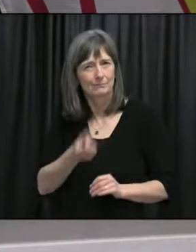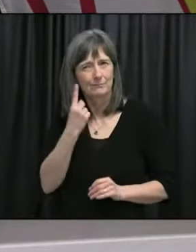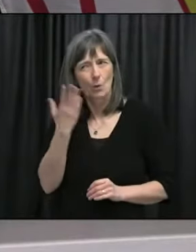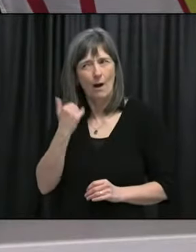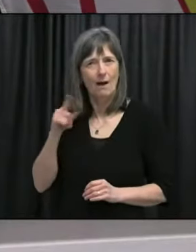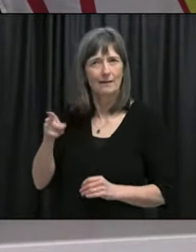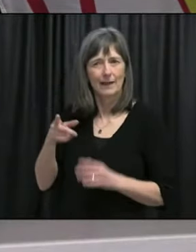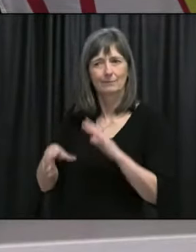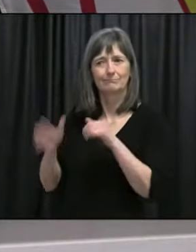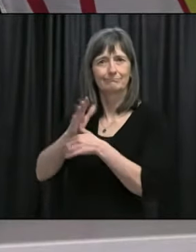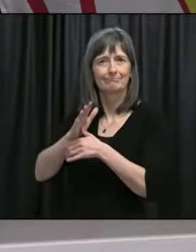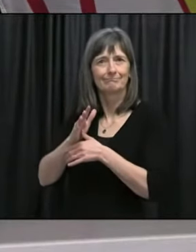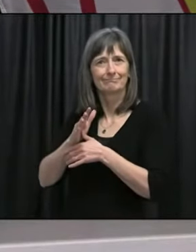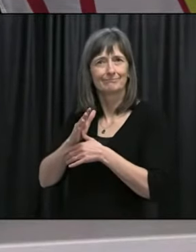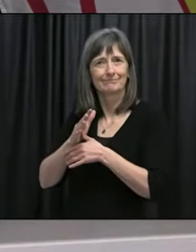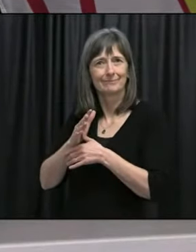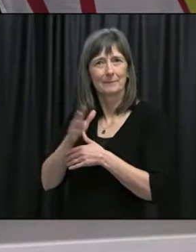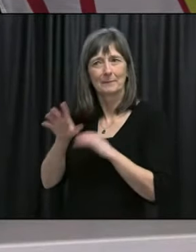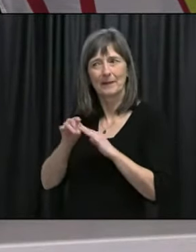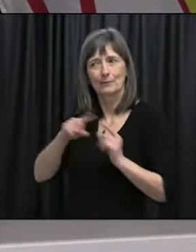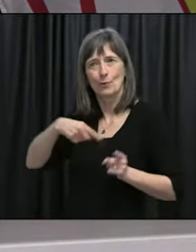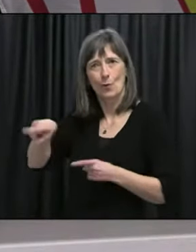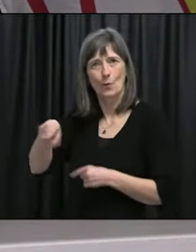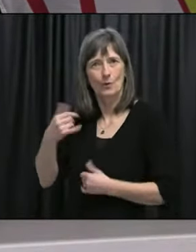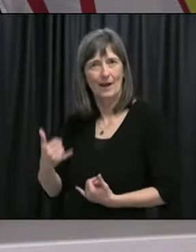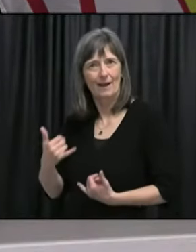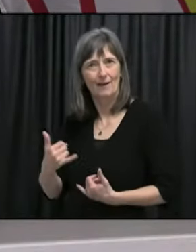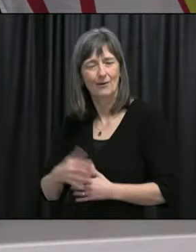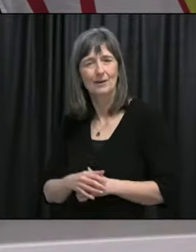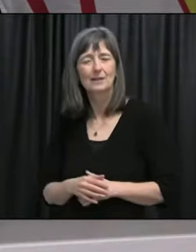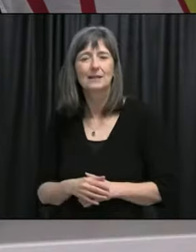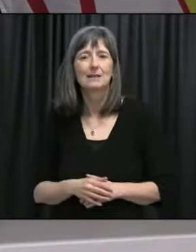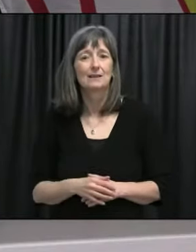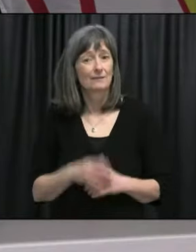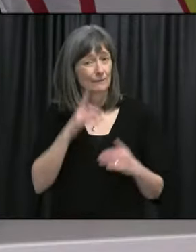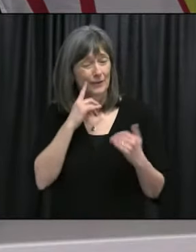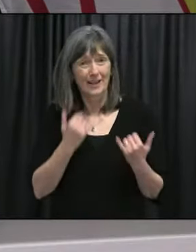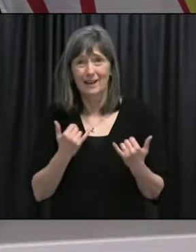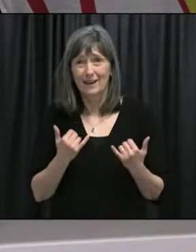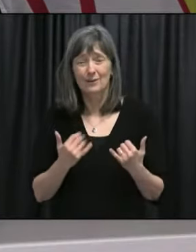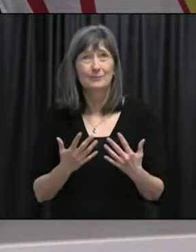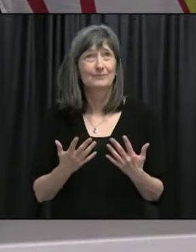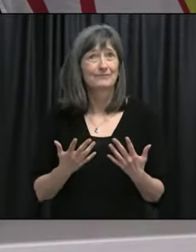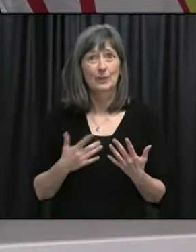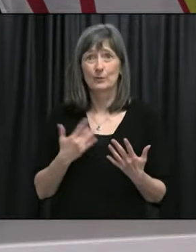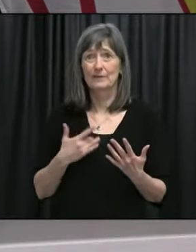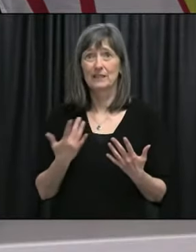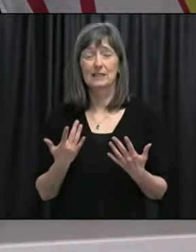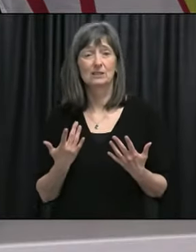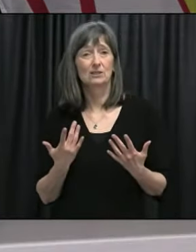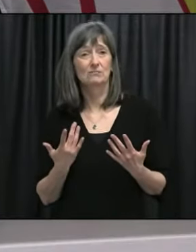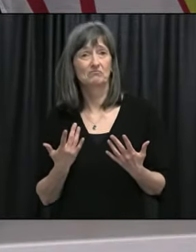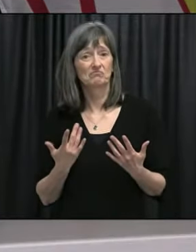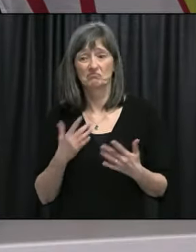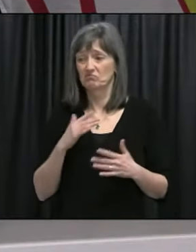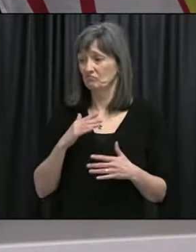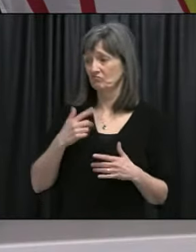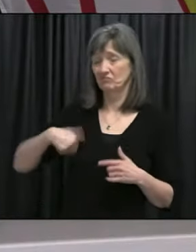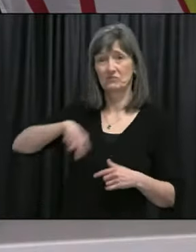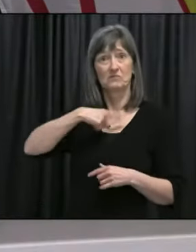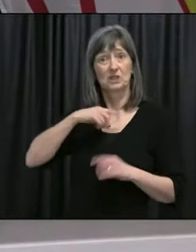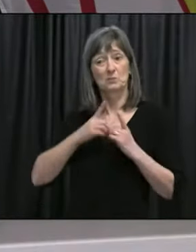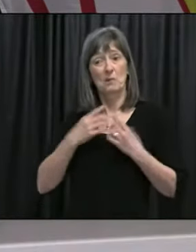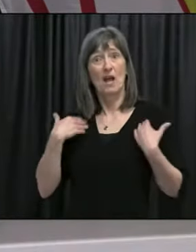uh, yeah, we are, you know, I think at this point, uh, we, our expectation is that people, um,